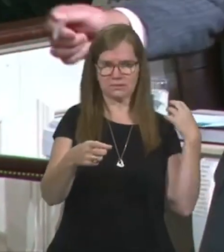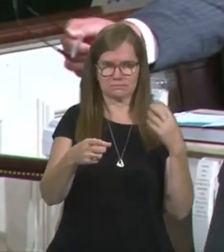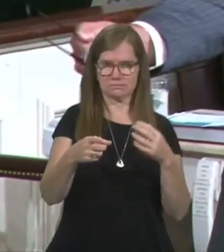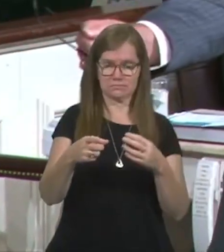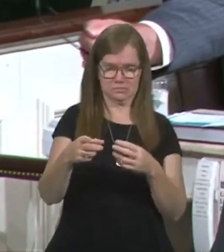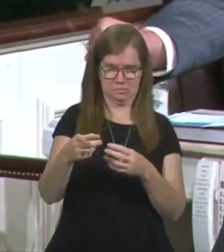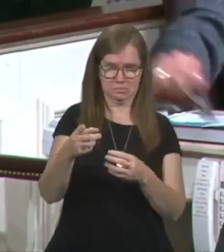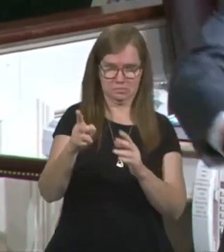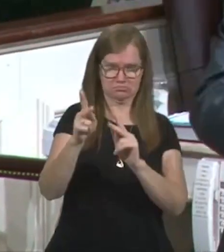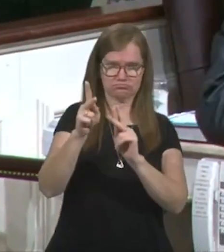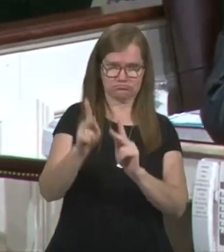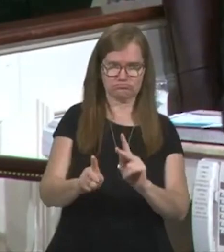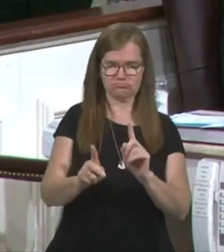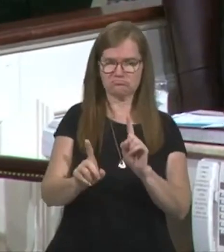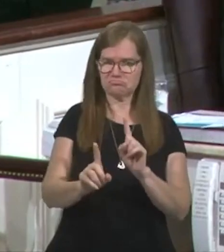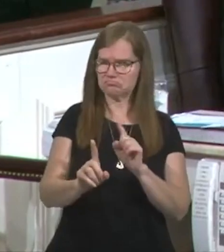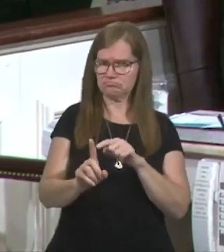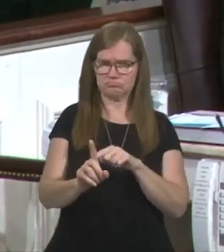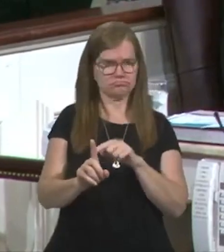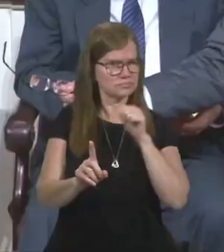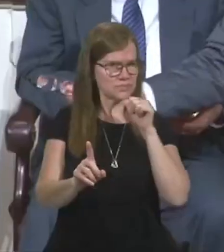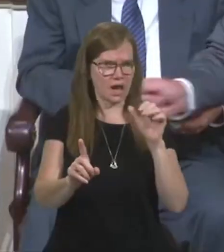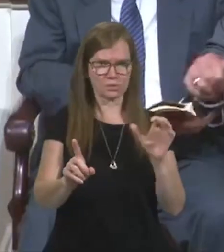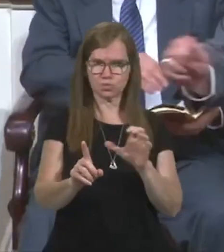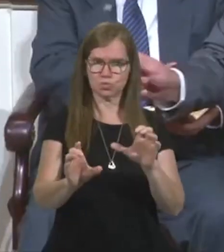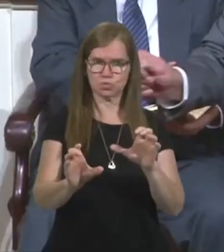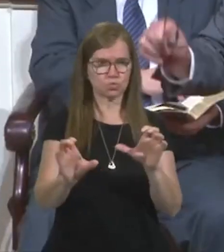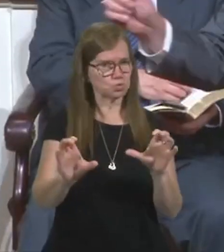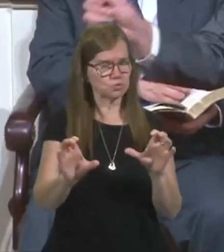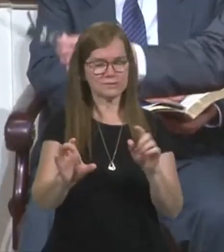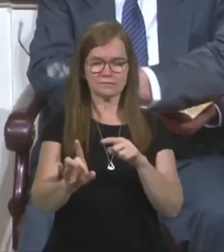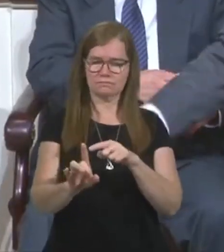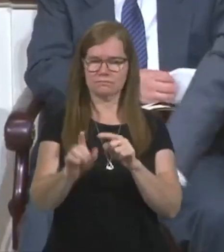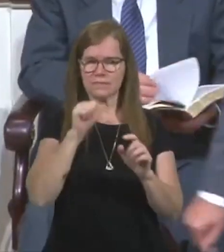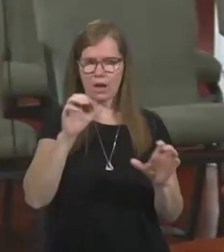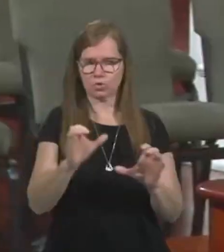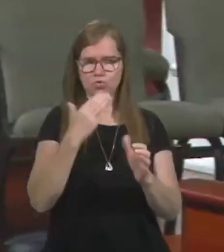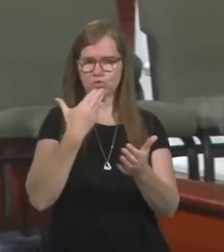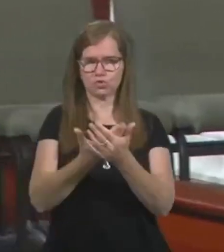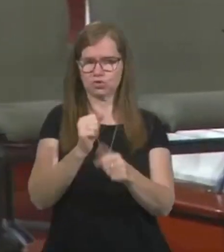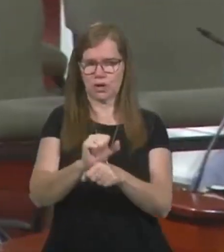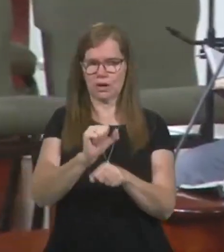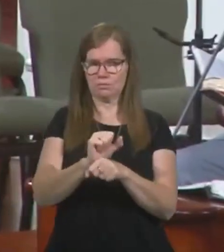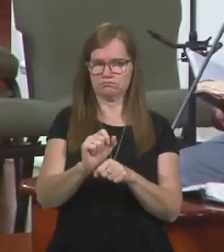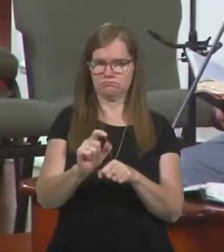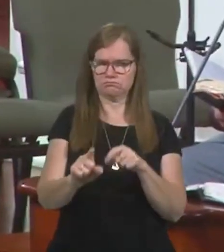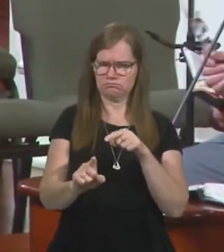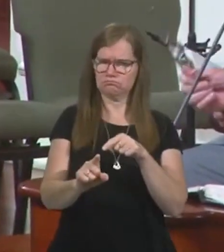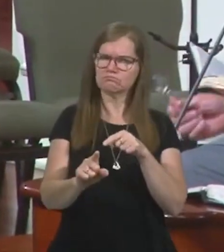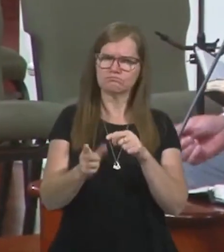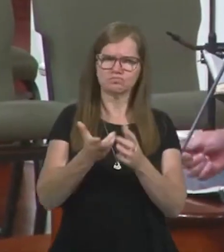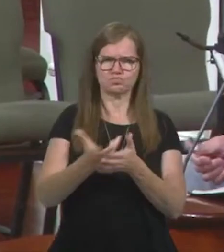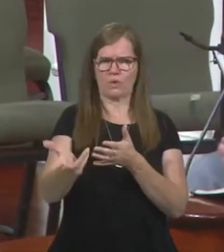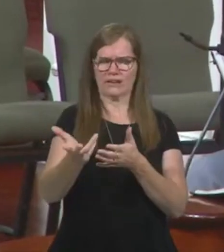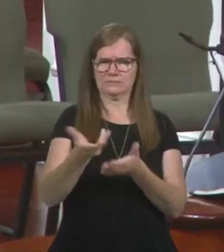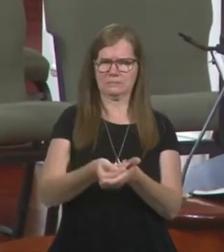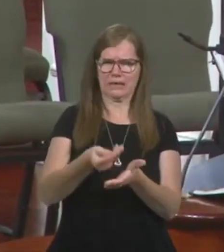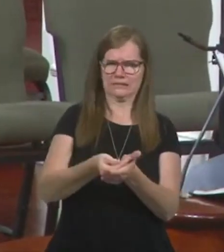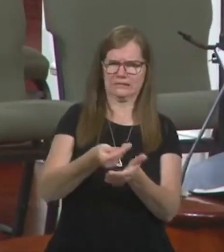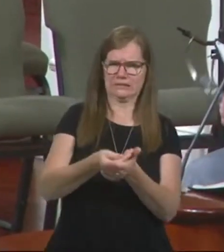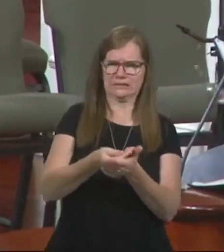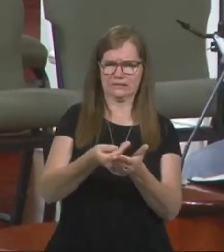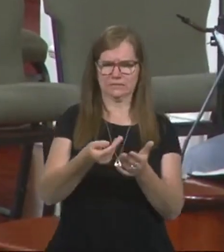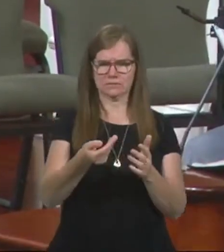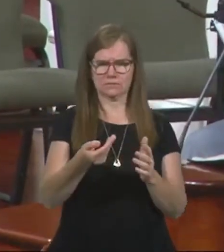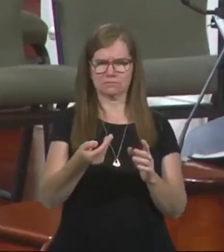manager, steward, was not doing a good job. He was wasting his money. He didn't know what he was doing. He was